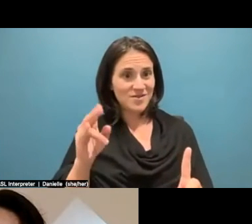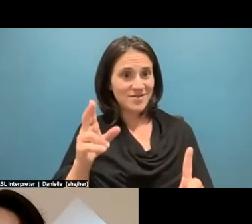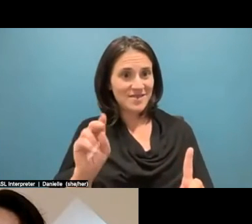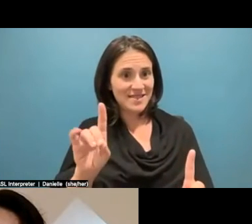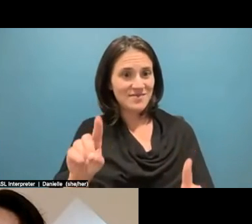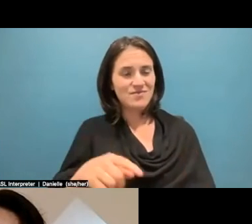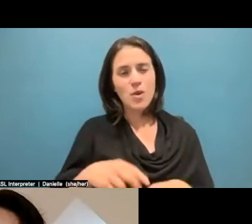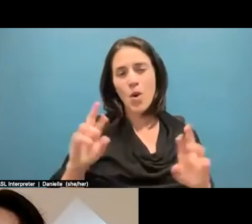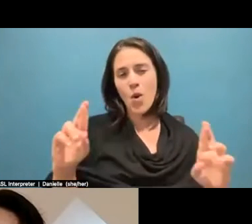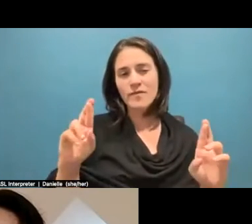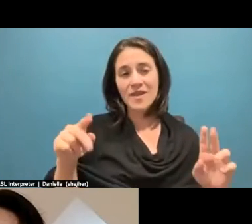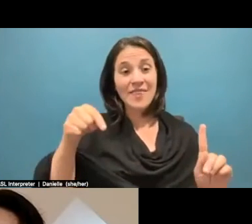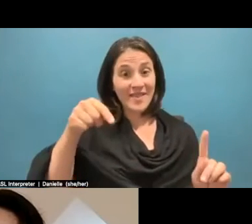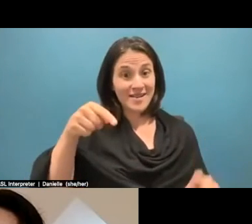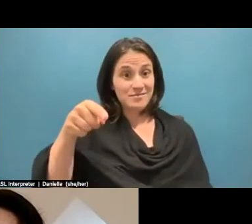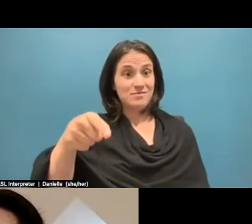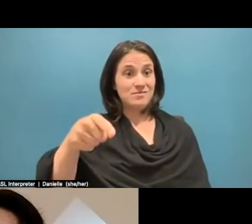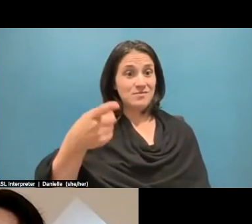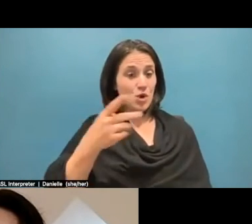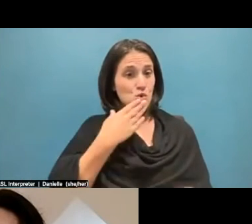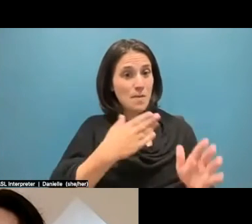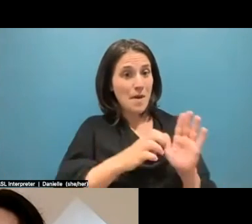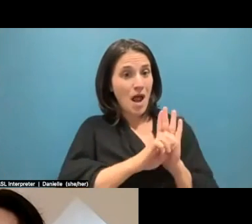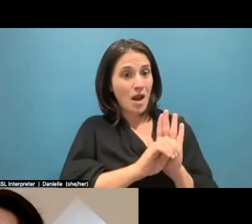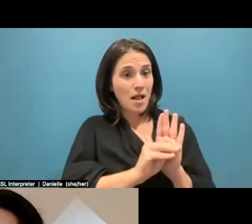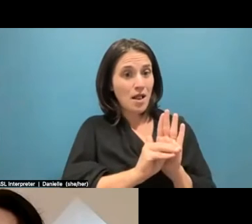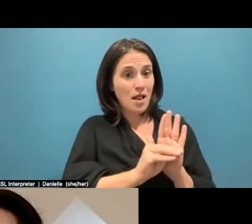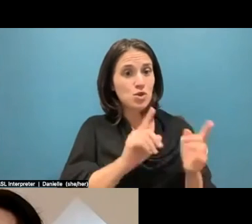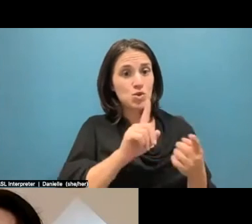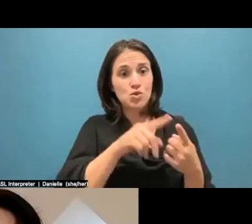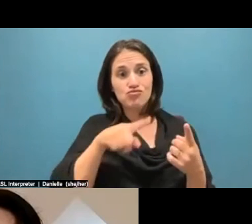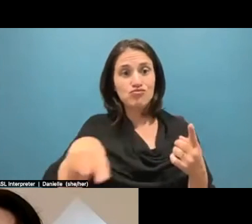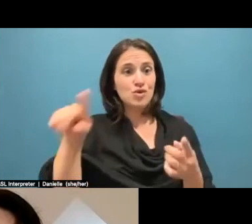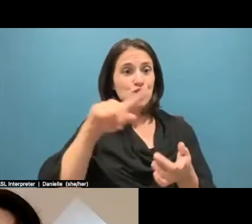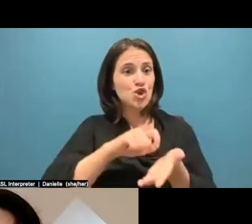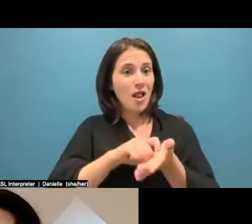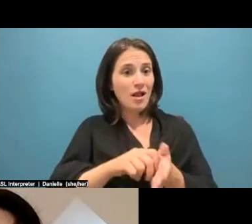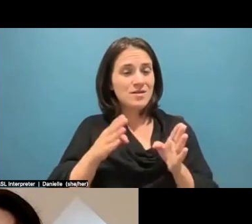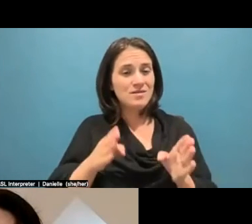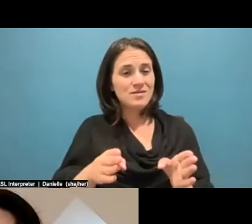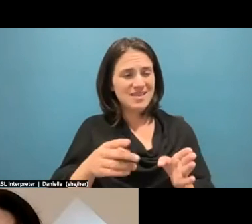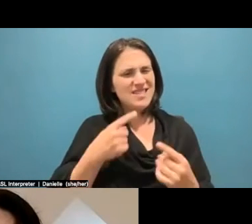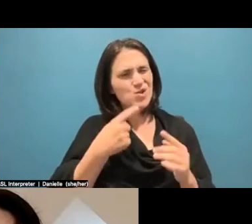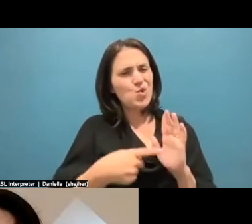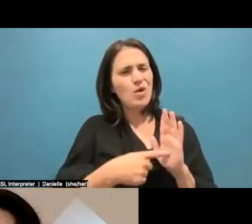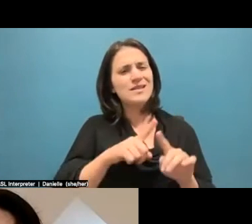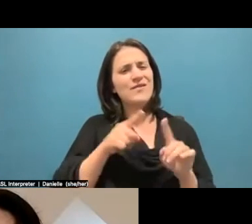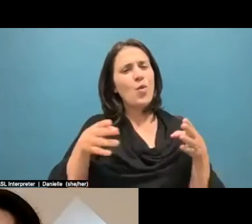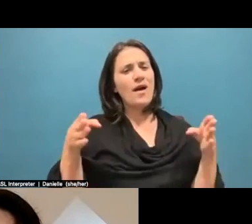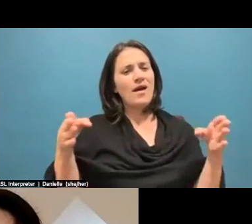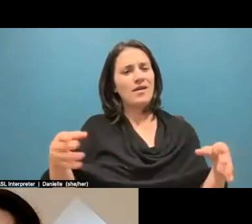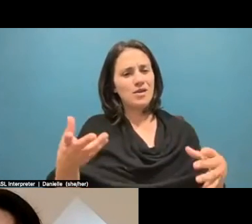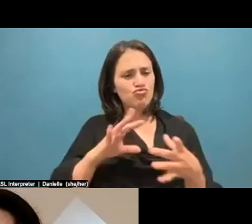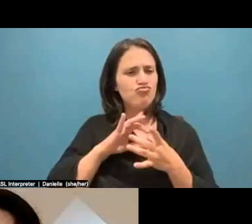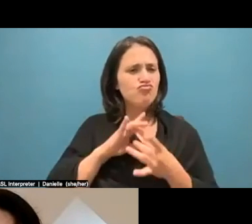is showing journalists that there is another way that, yeah, you're not going to be a millionaire. Well, you weren't millionaires by extracting from communities